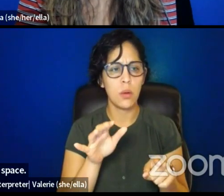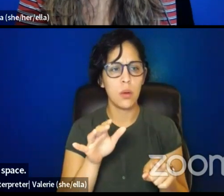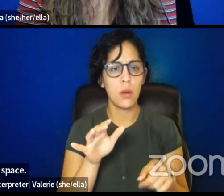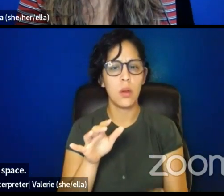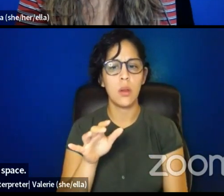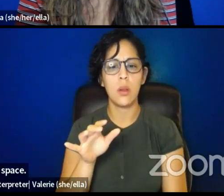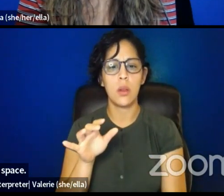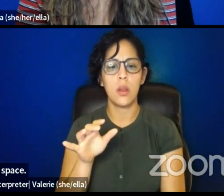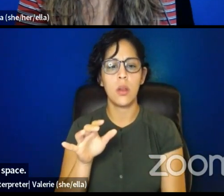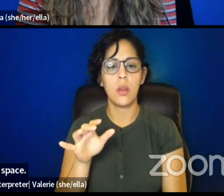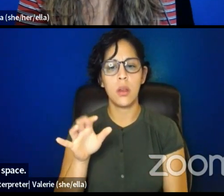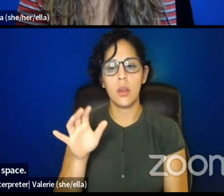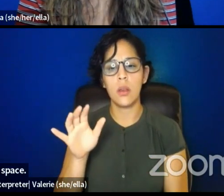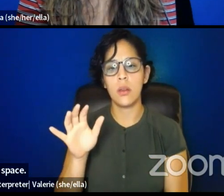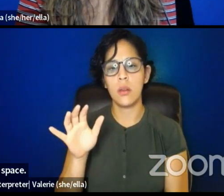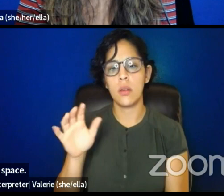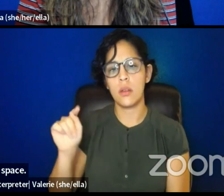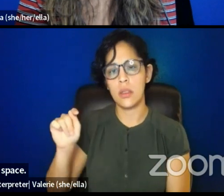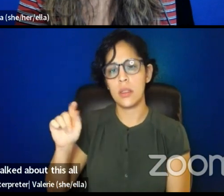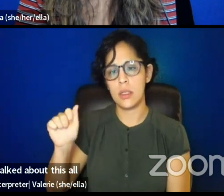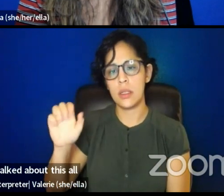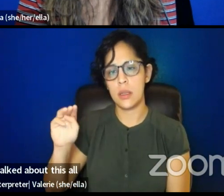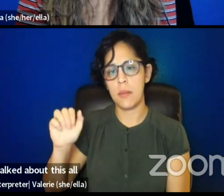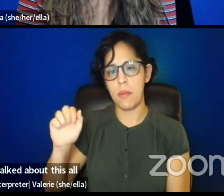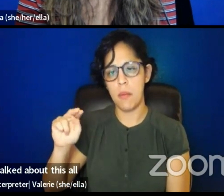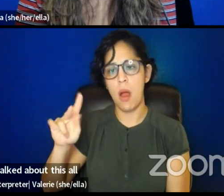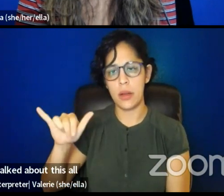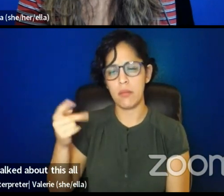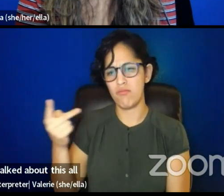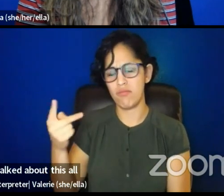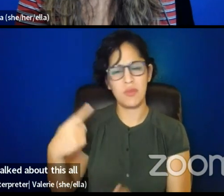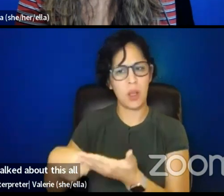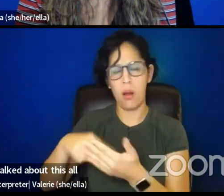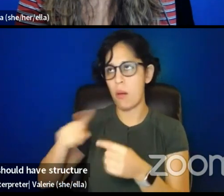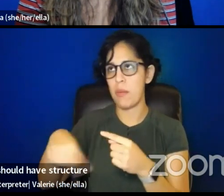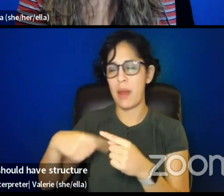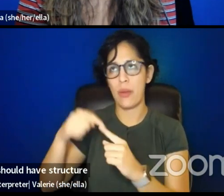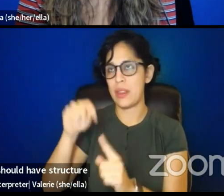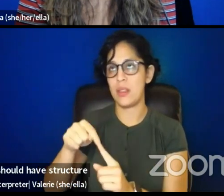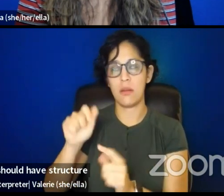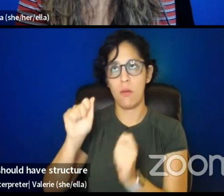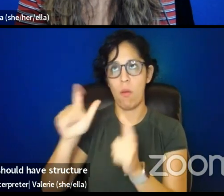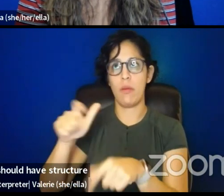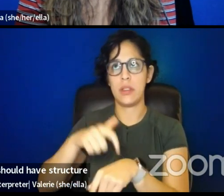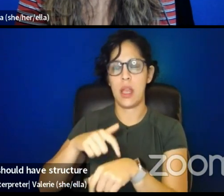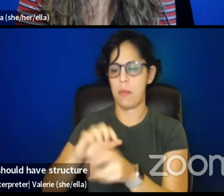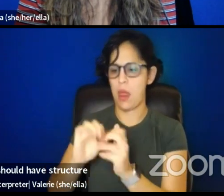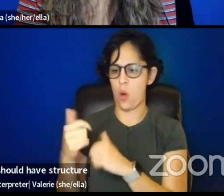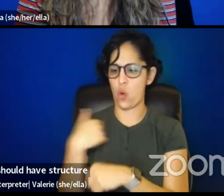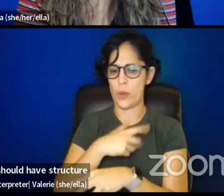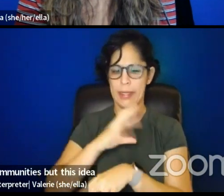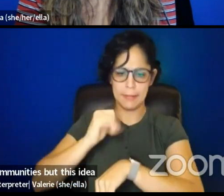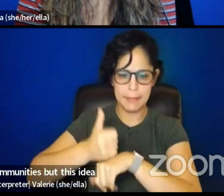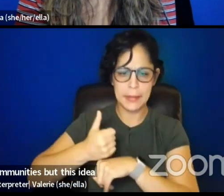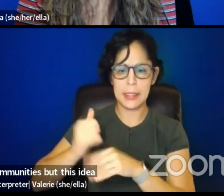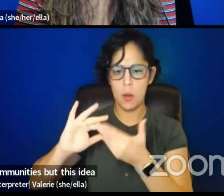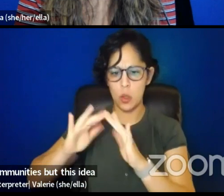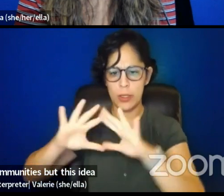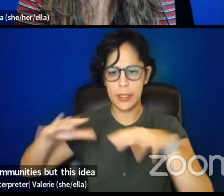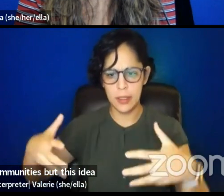and I talk about this all the time in, in regards to like, how should, how structure itself, like how should we create communities, but this idea of,